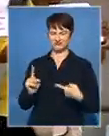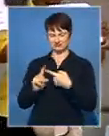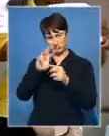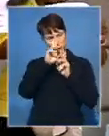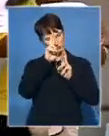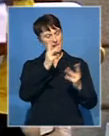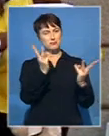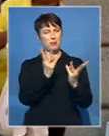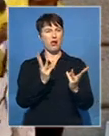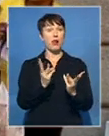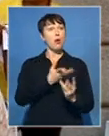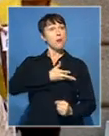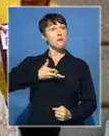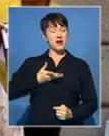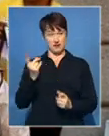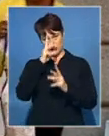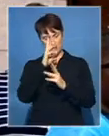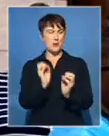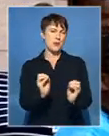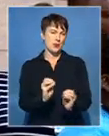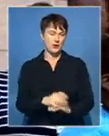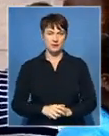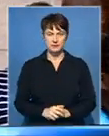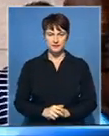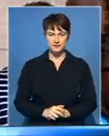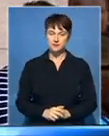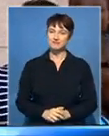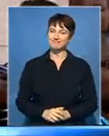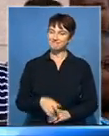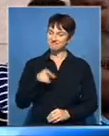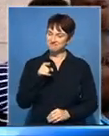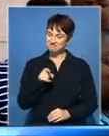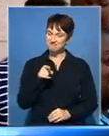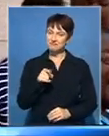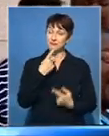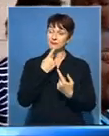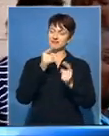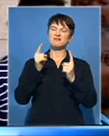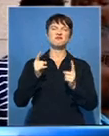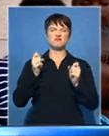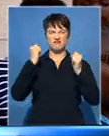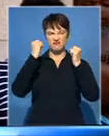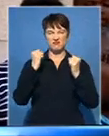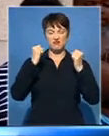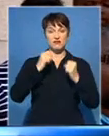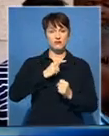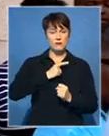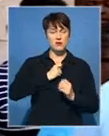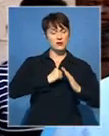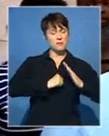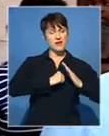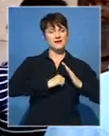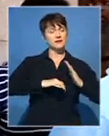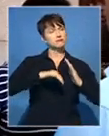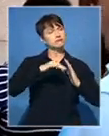others, especially women. This is a landmark decision. It's a message of hope to about one million domestic workers out there. It's a message